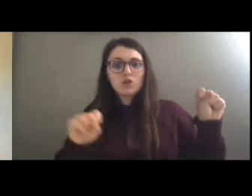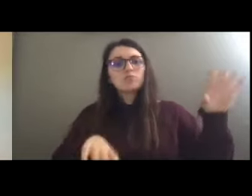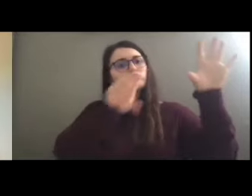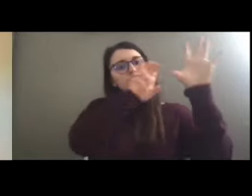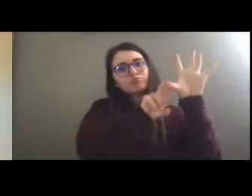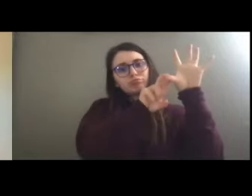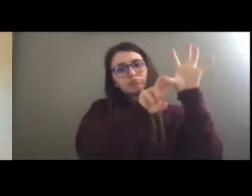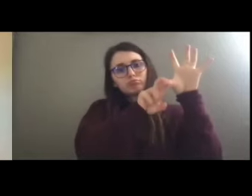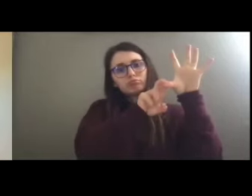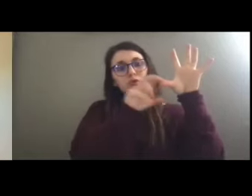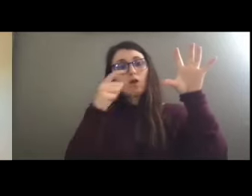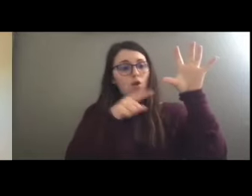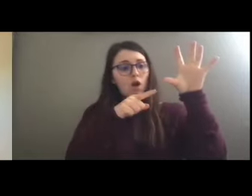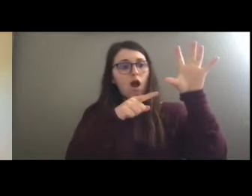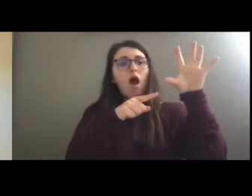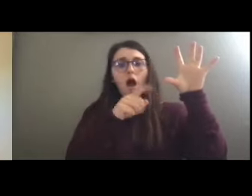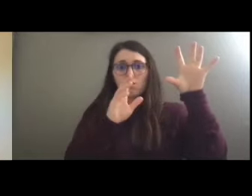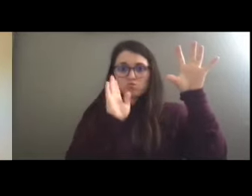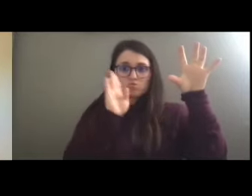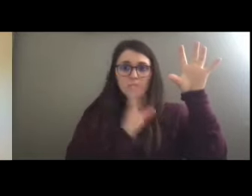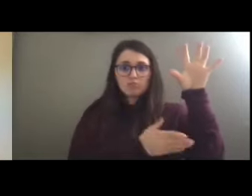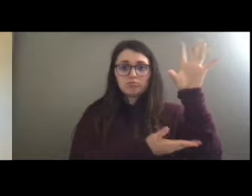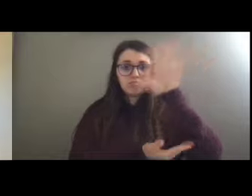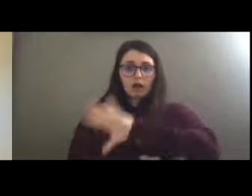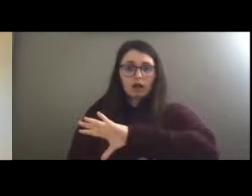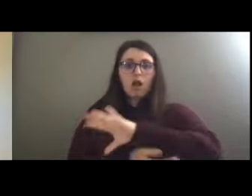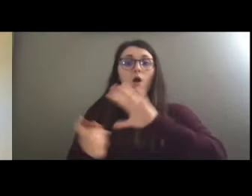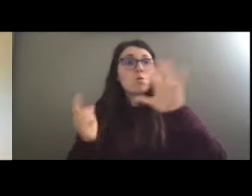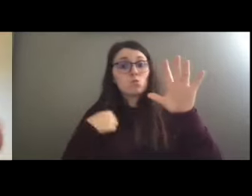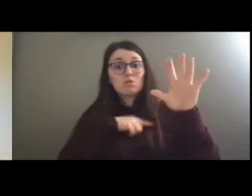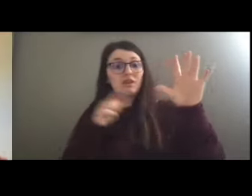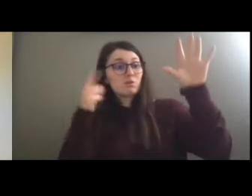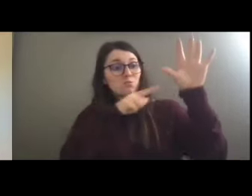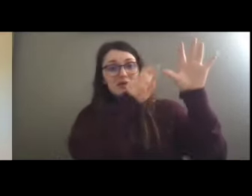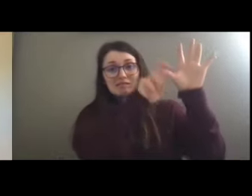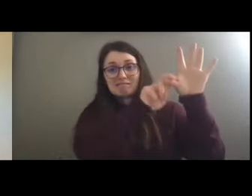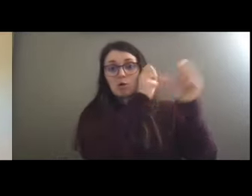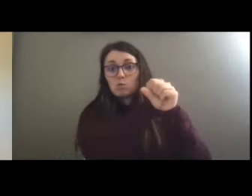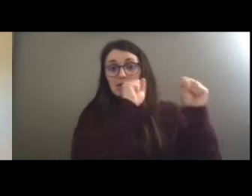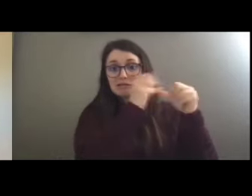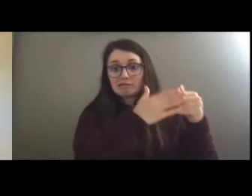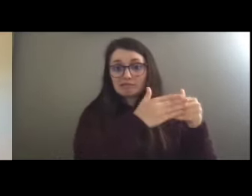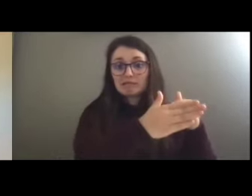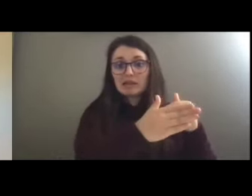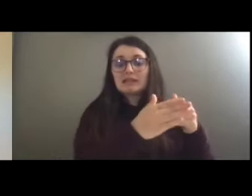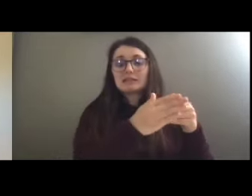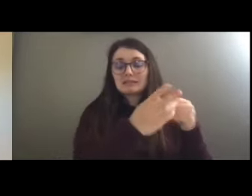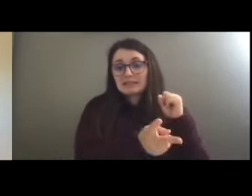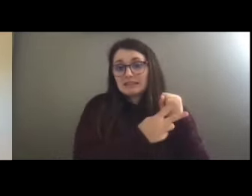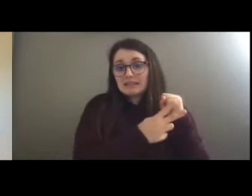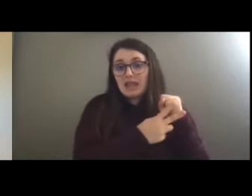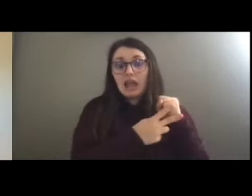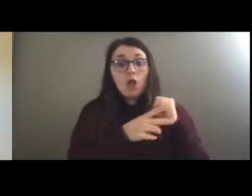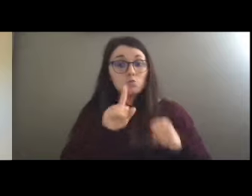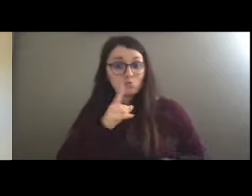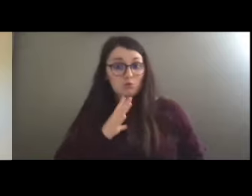so we went and rescued it. My husband is a beekeeper. And so we get to watch that happen. It was pretty fascinating. I think you're going to